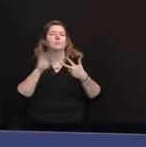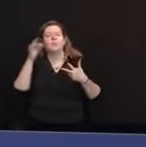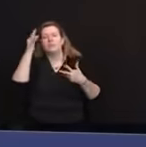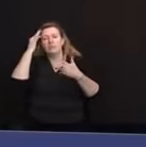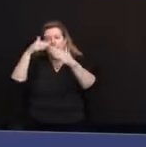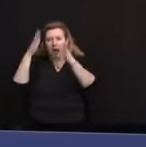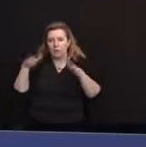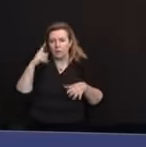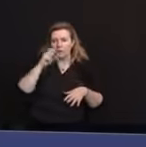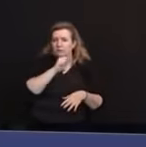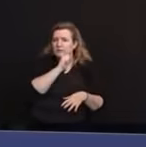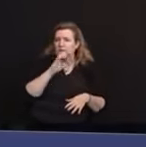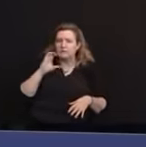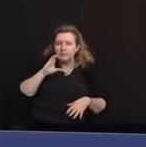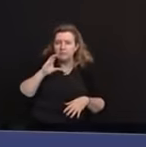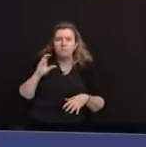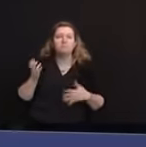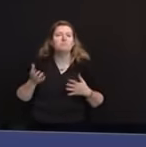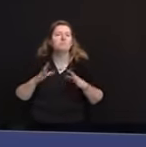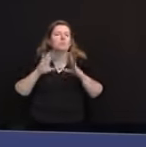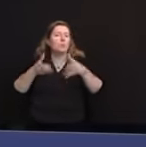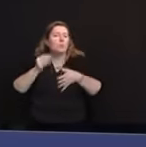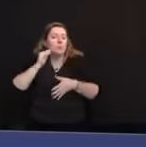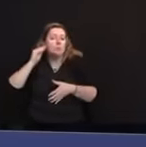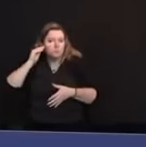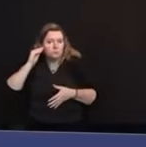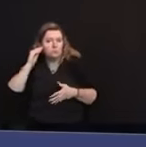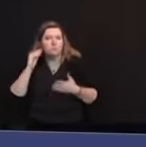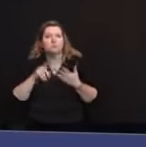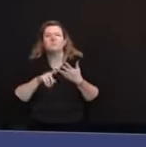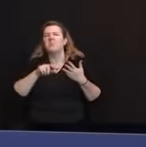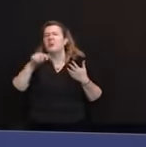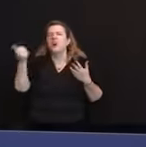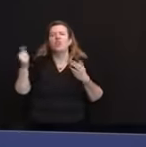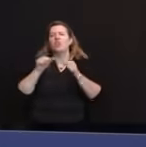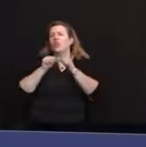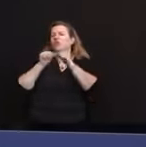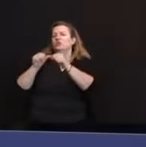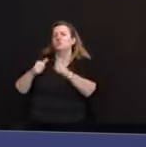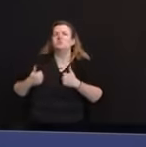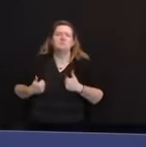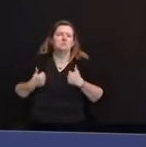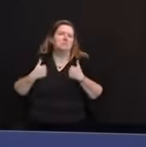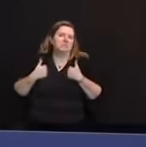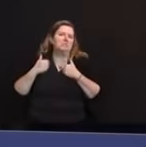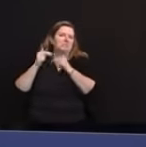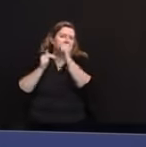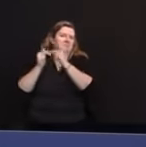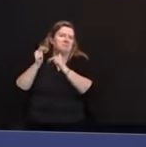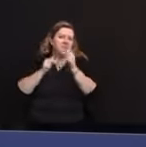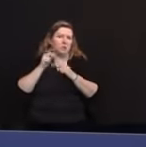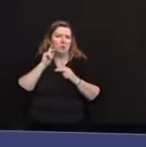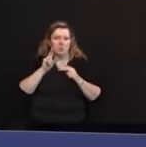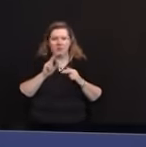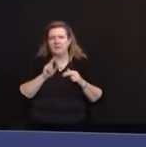group homes and other long-term residential facilities. New Jersey is allocating